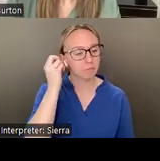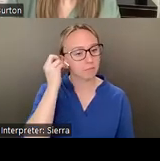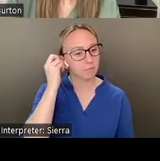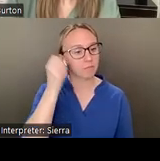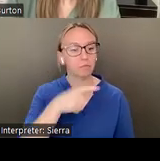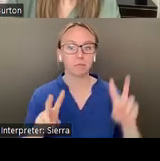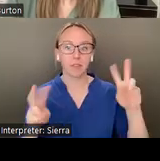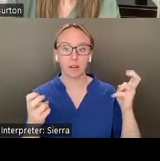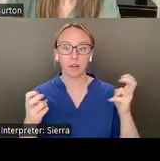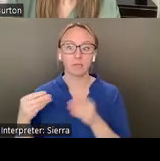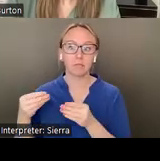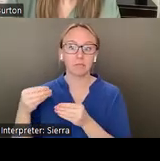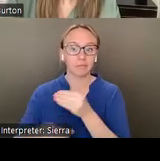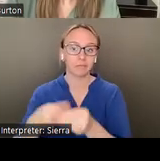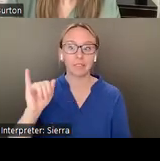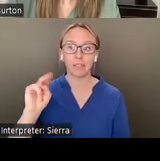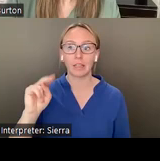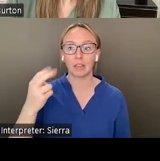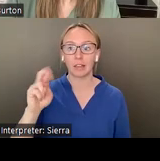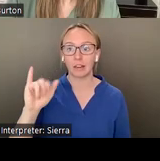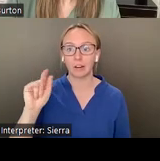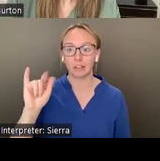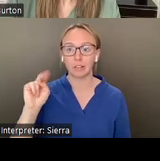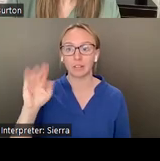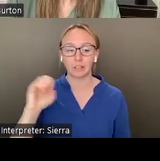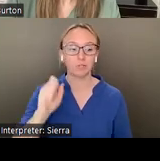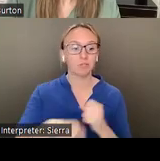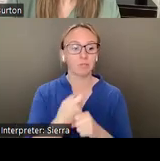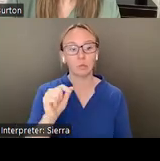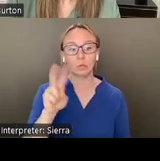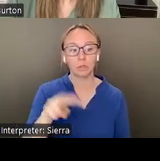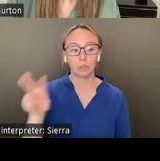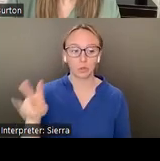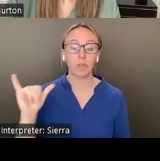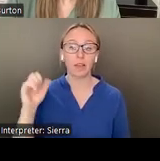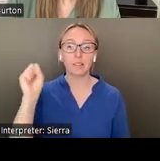inheritance 2022 silver-plated copper and hand-carved stone.